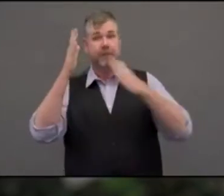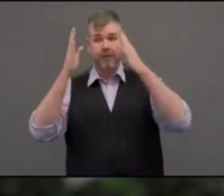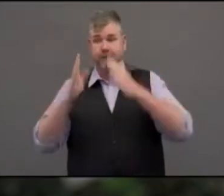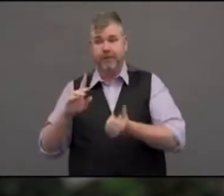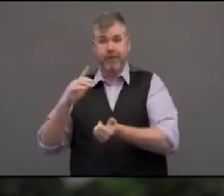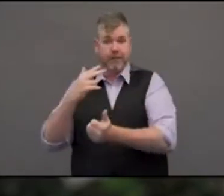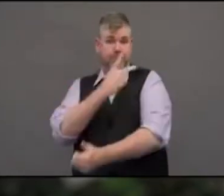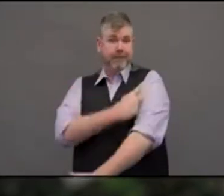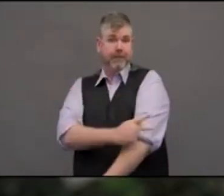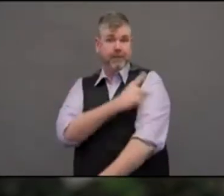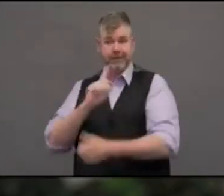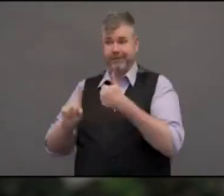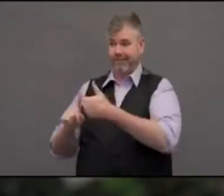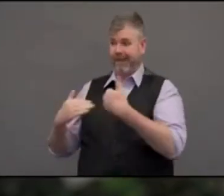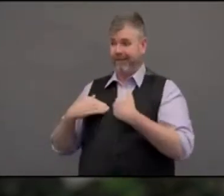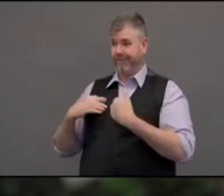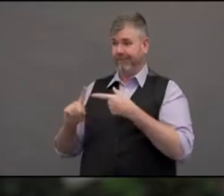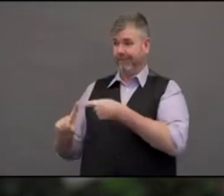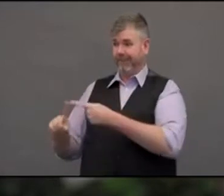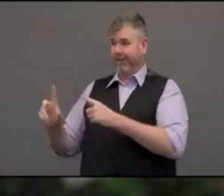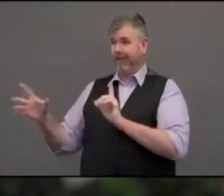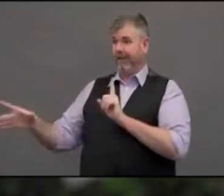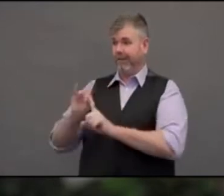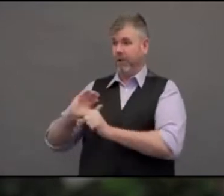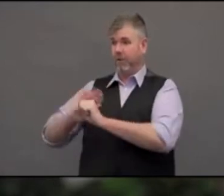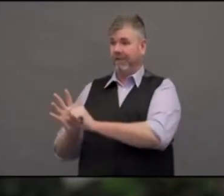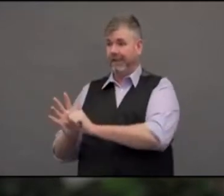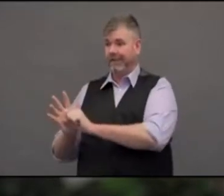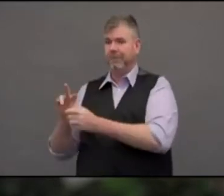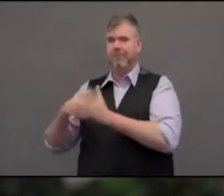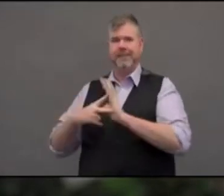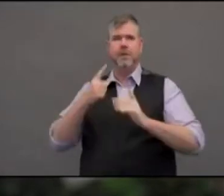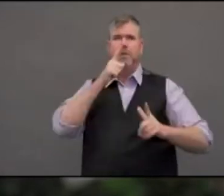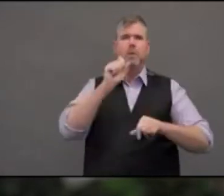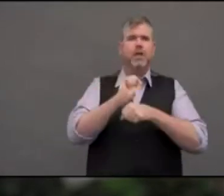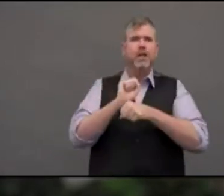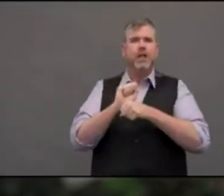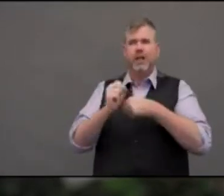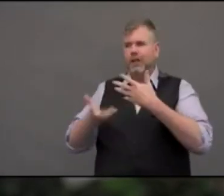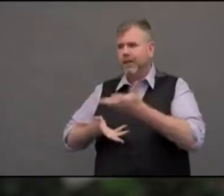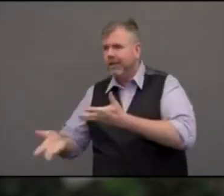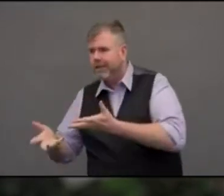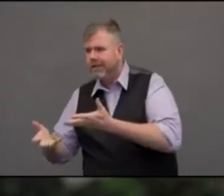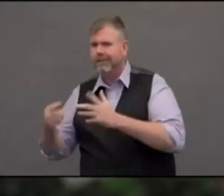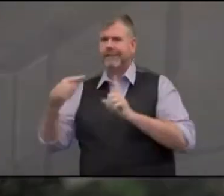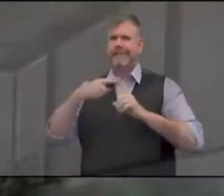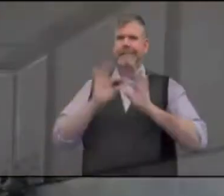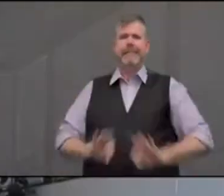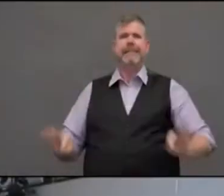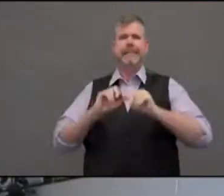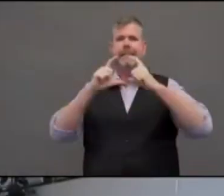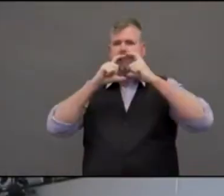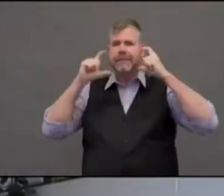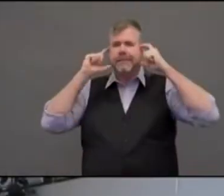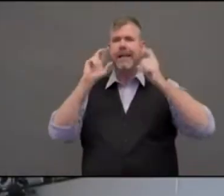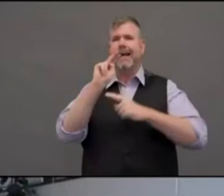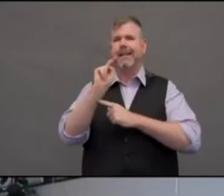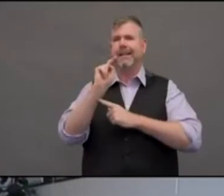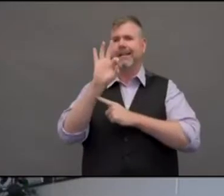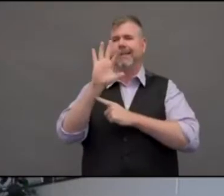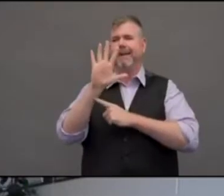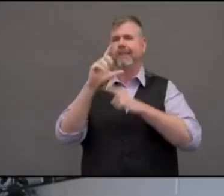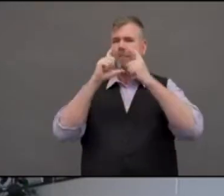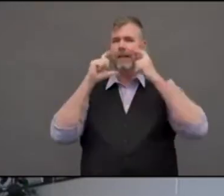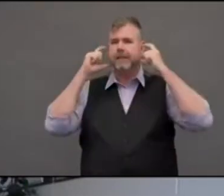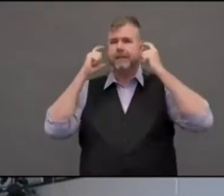all the other equipment that Michael mentioned that's been donated through the foundations. And why, and some